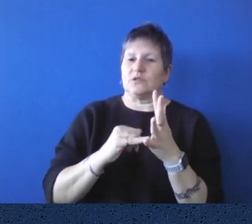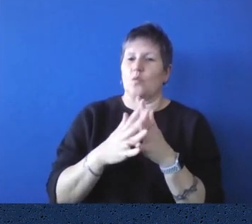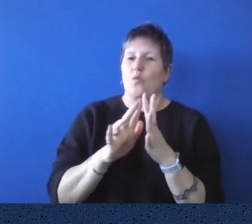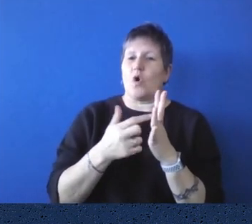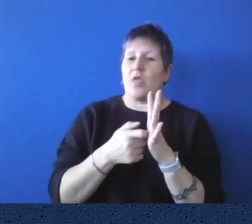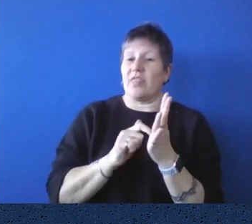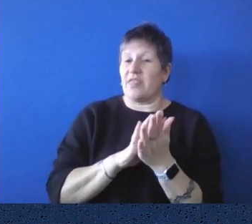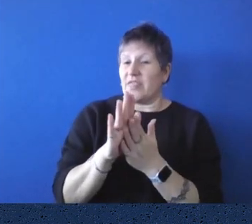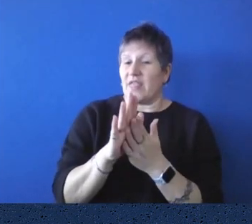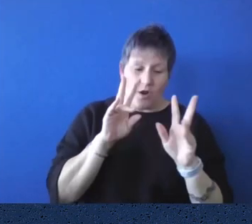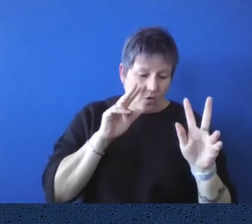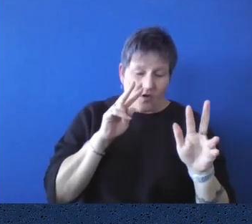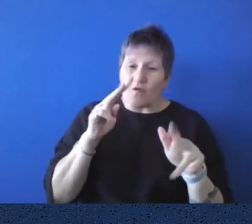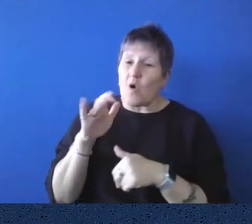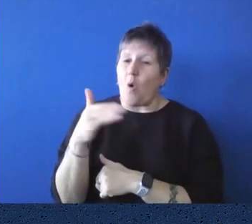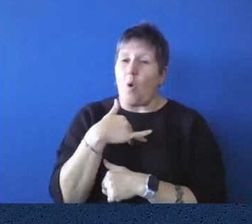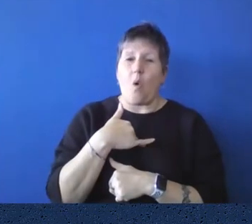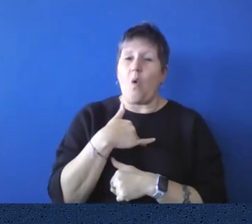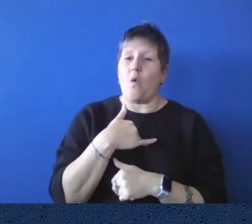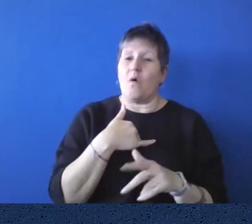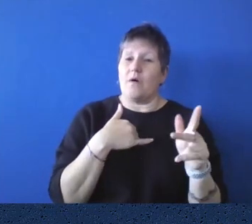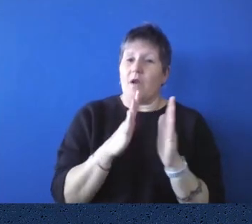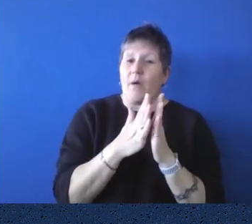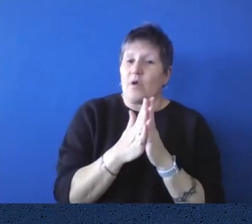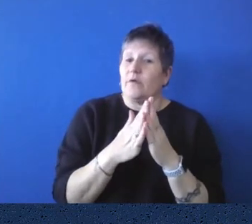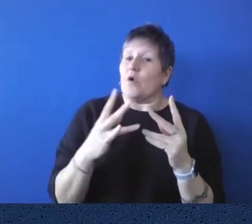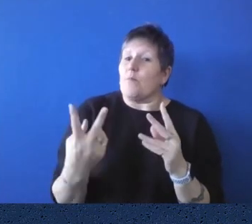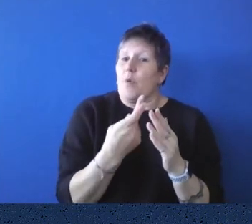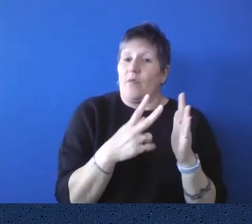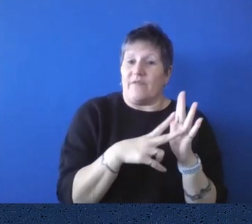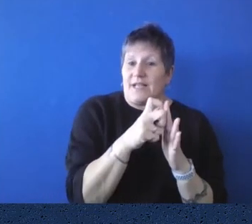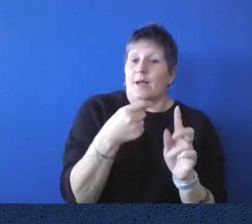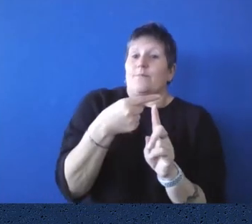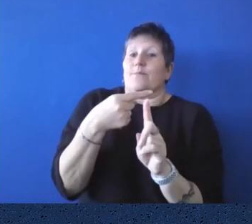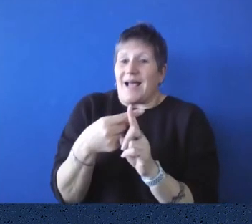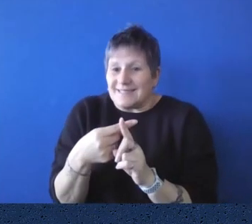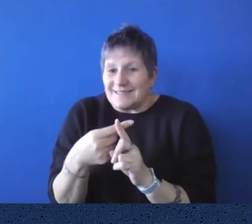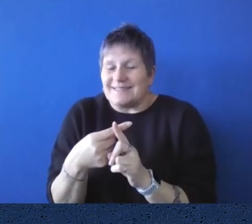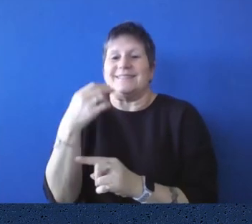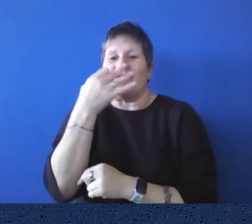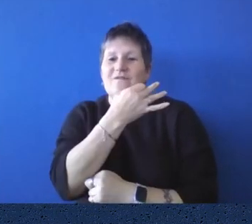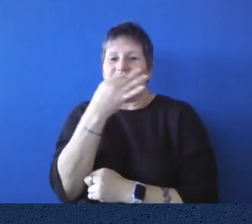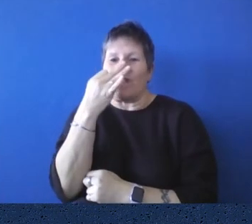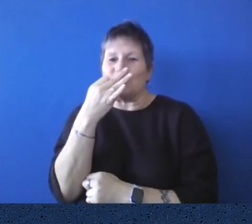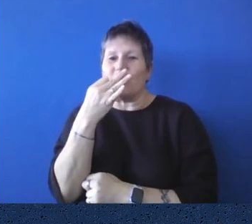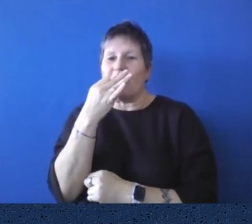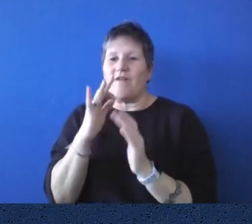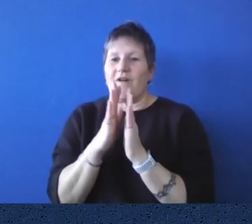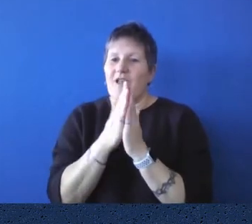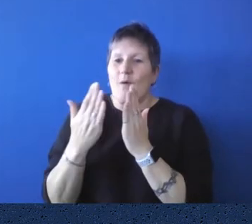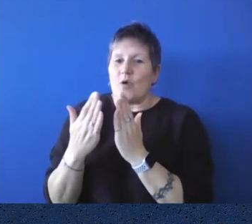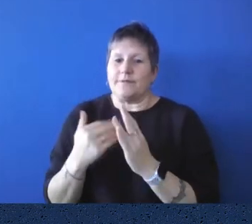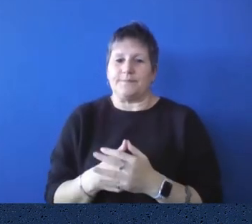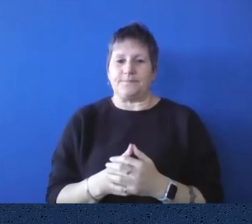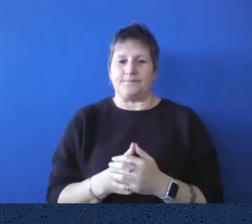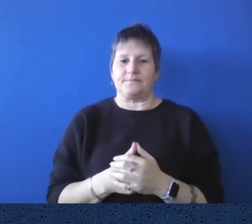parliamentary library, librarian for the Commonwealth. Hmm. And so I wonder if you can talk to Harry a little bit